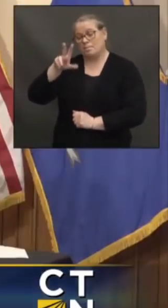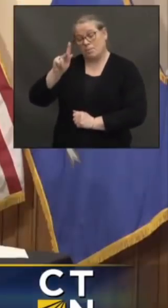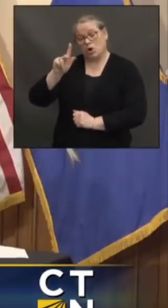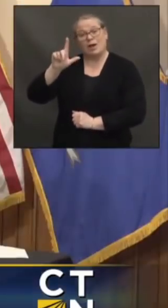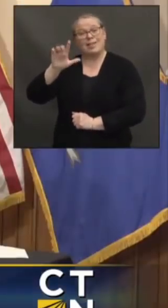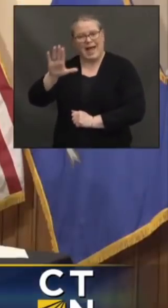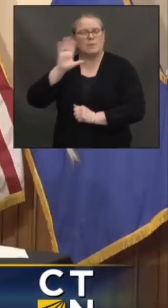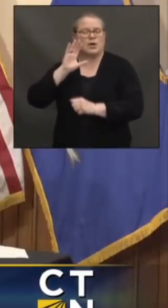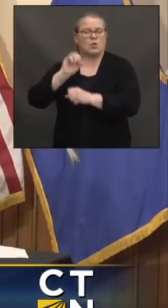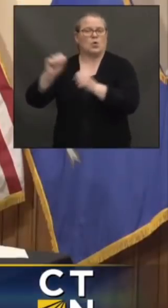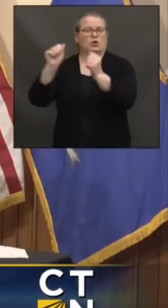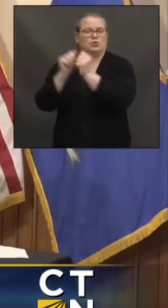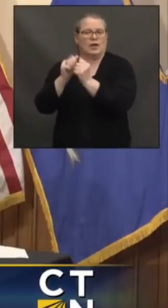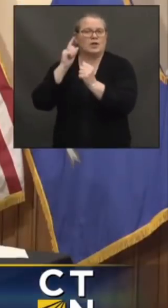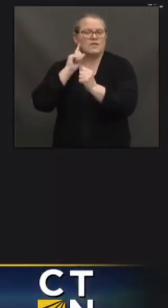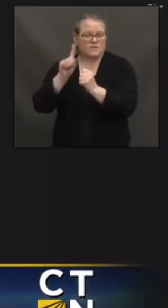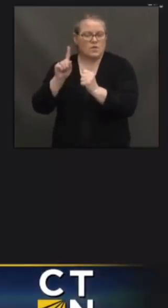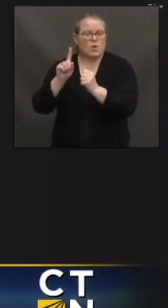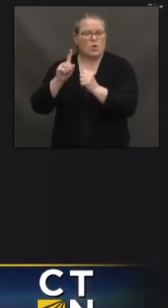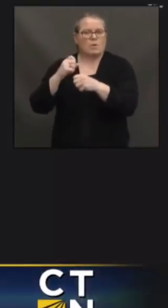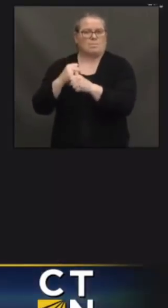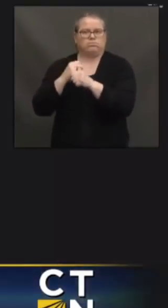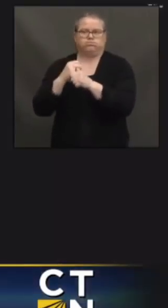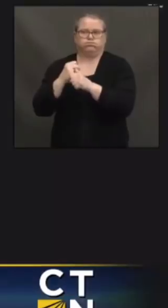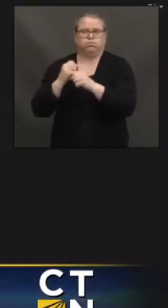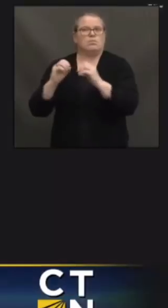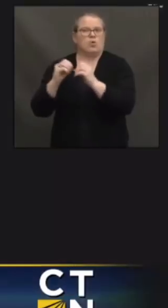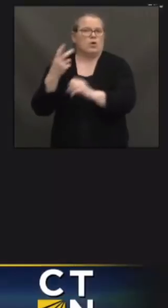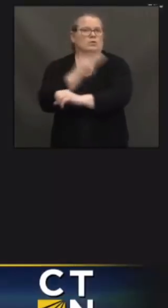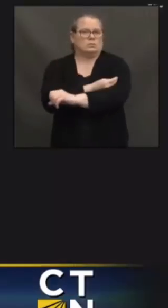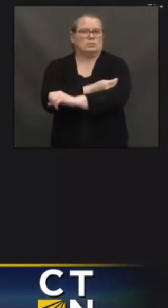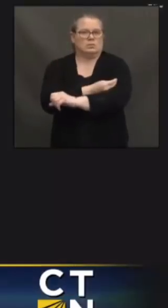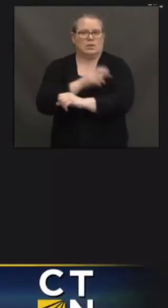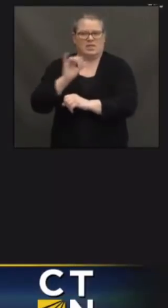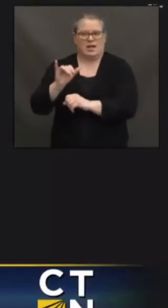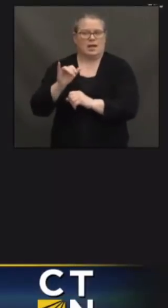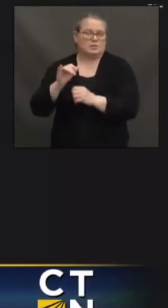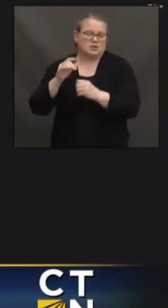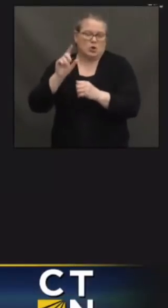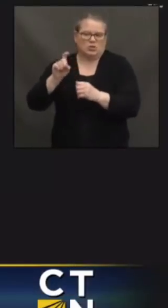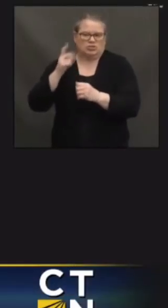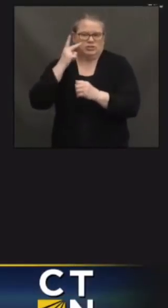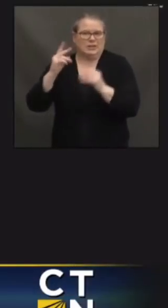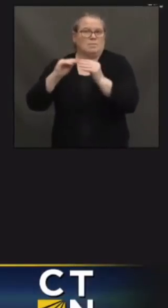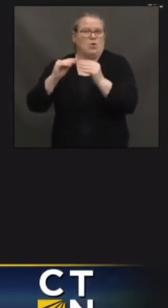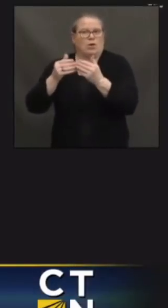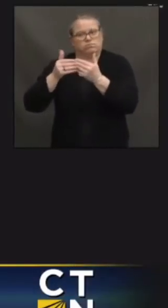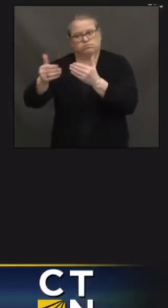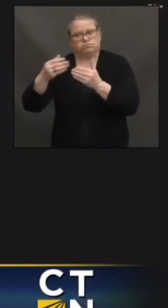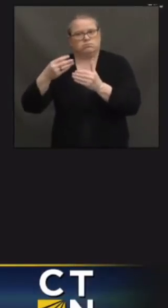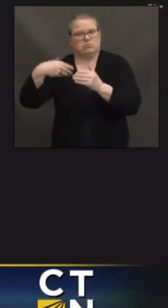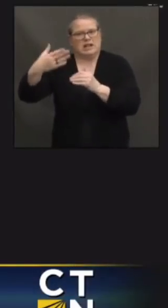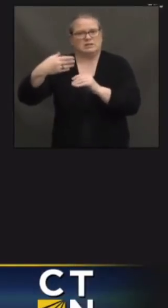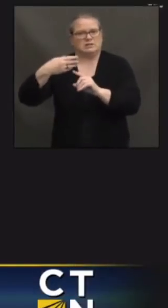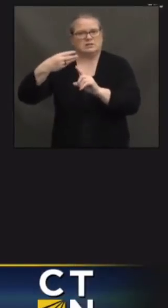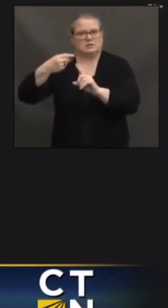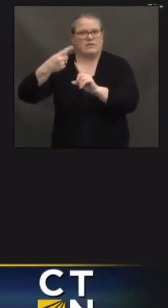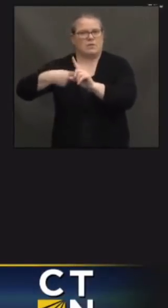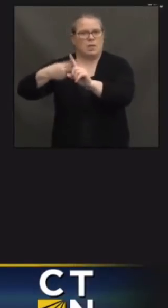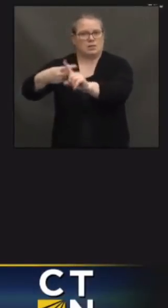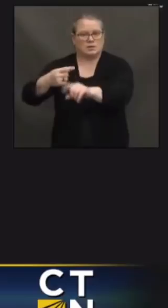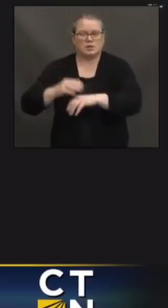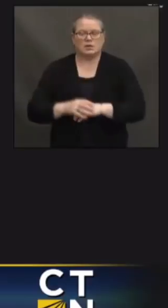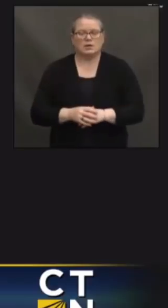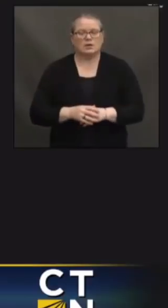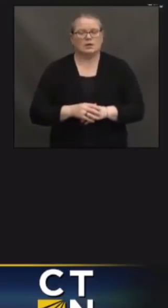Yeah, that's a partnership that's made possible by the Defense Production Act. This is a capability that the Trump administration used